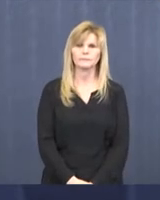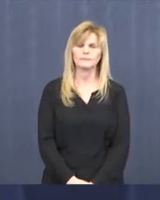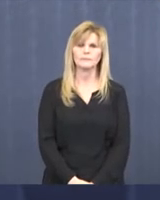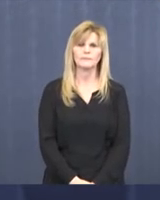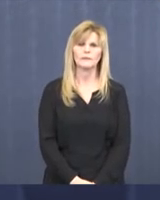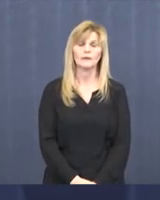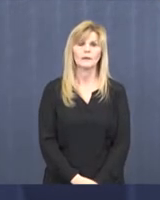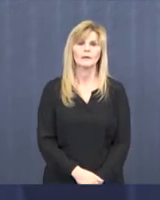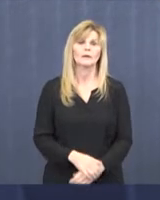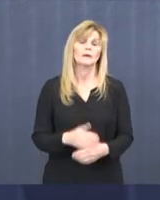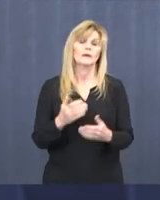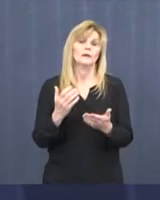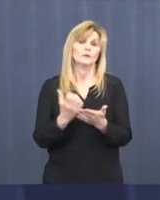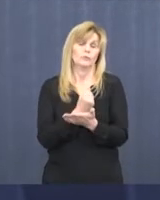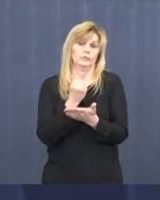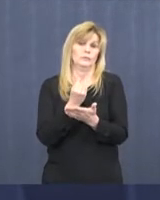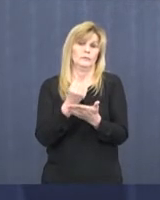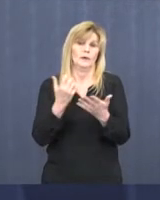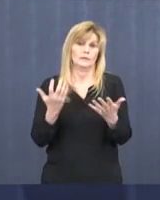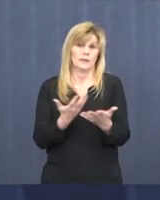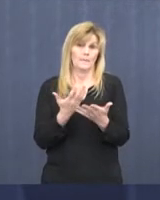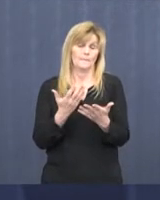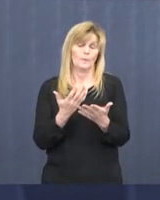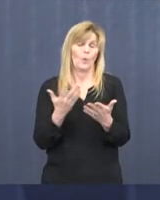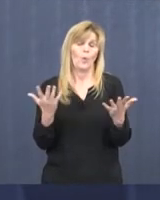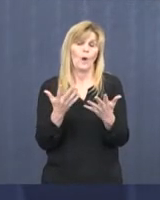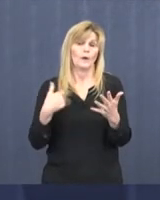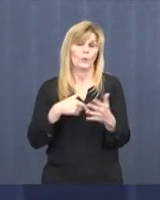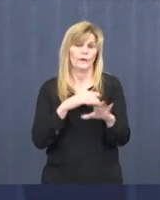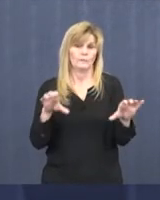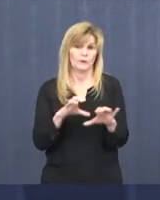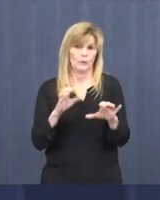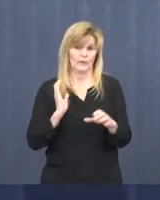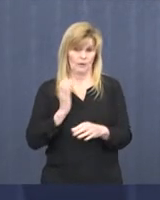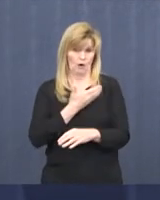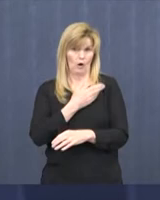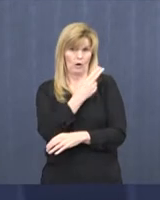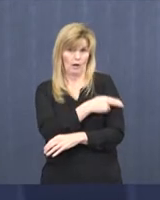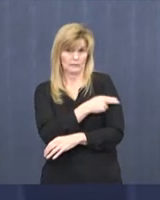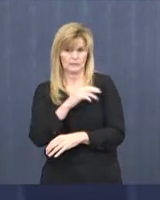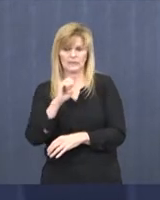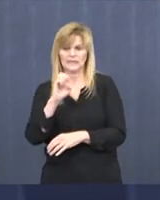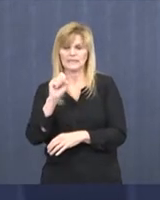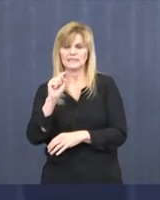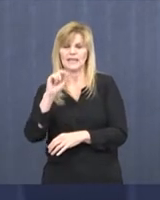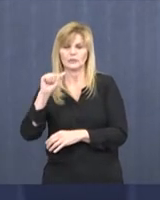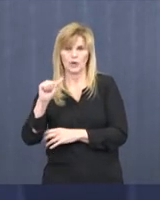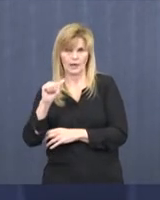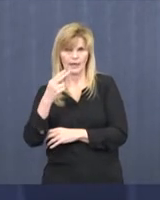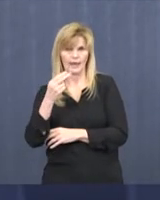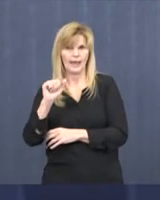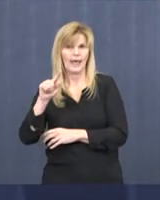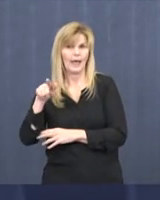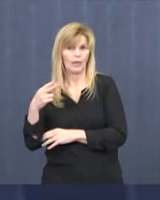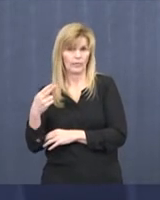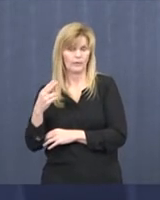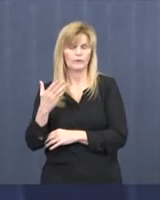So I'll take this opportunity to highlight and review some of the things we've been doing at Essential Health to prepare for this impending surge to our facilities.